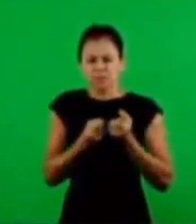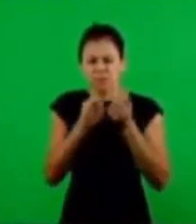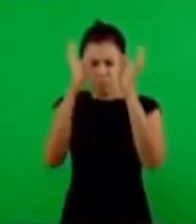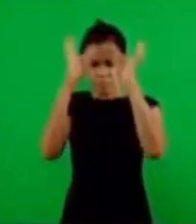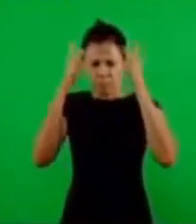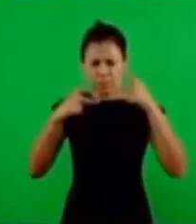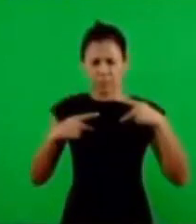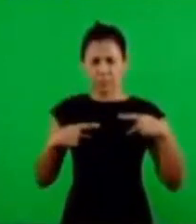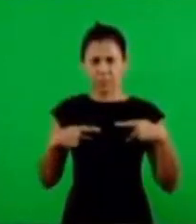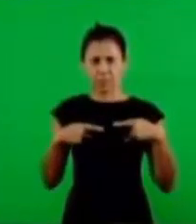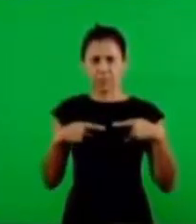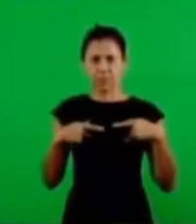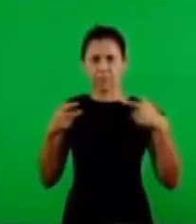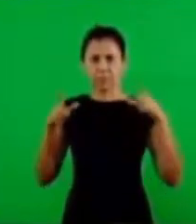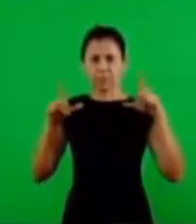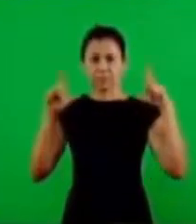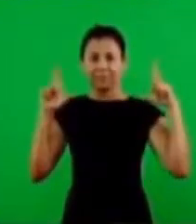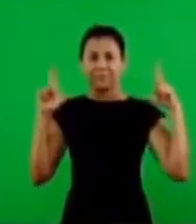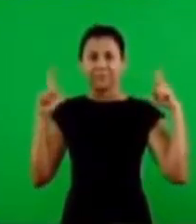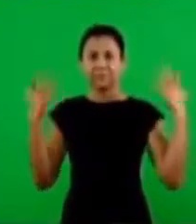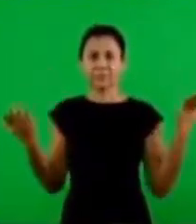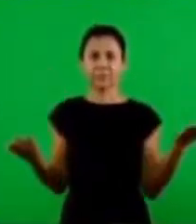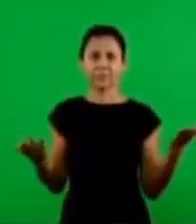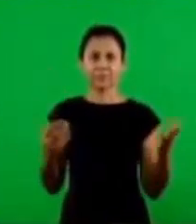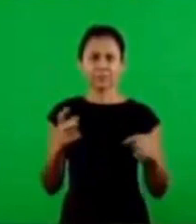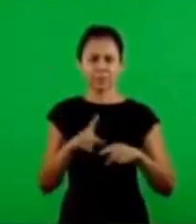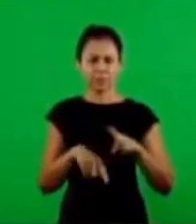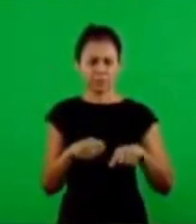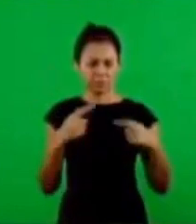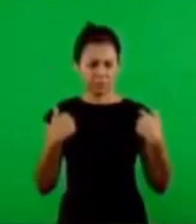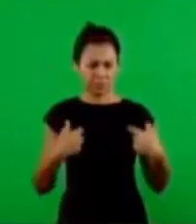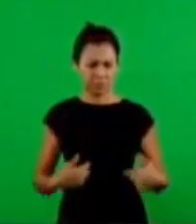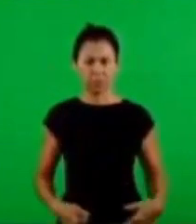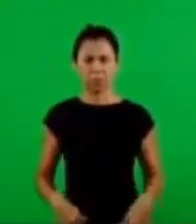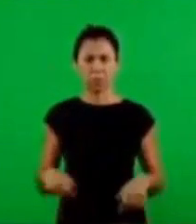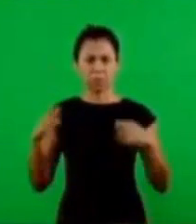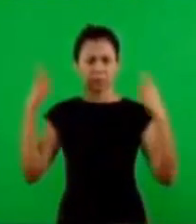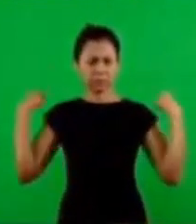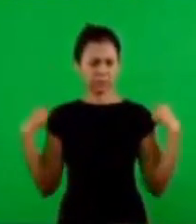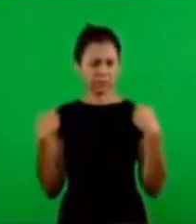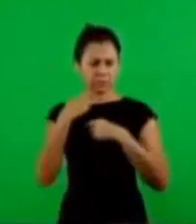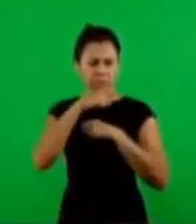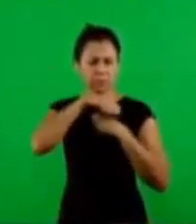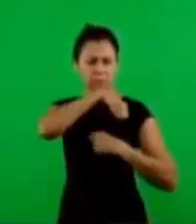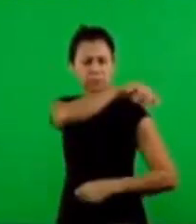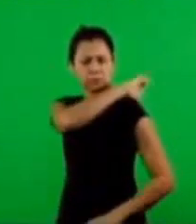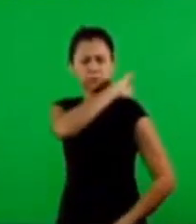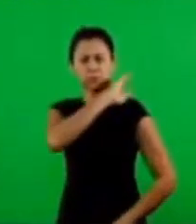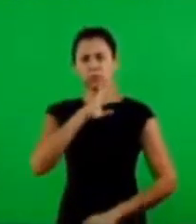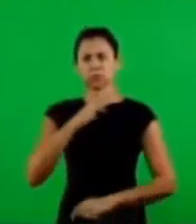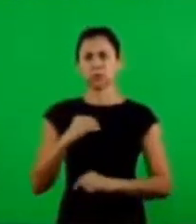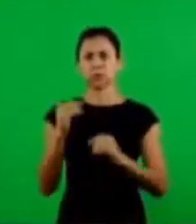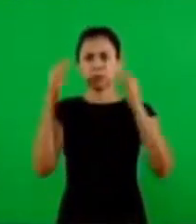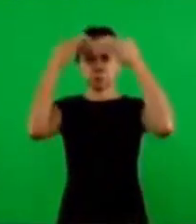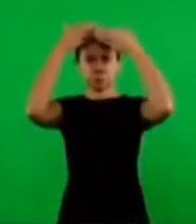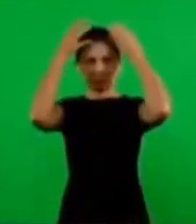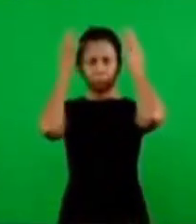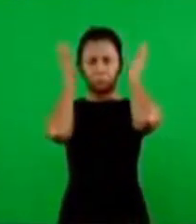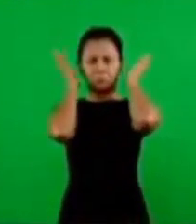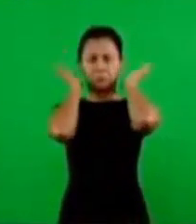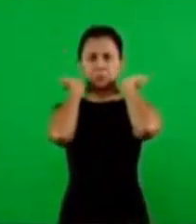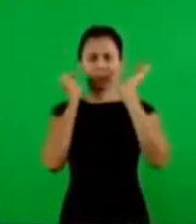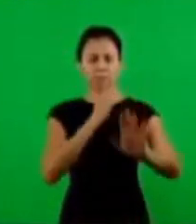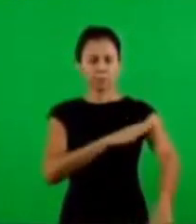effort, human appearance. The garment, and Jesus speaks of those that wanted to